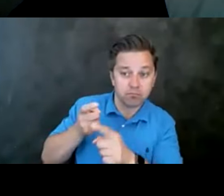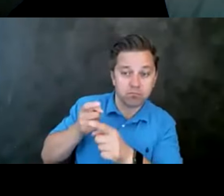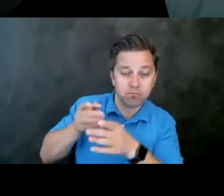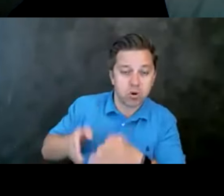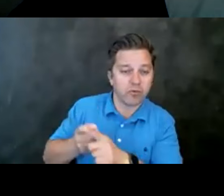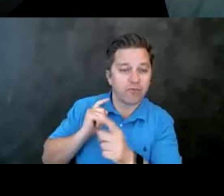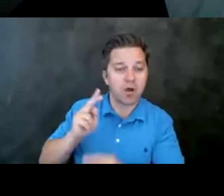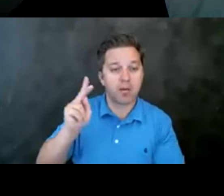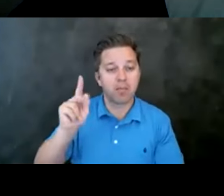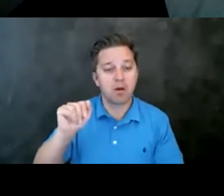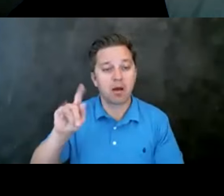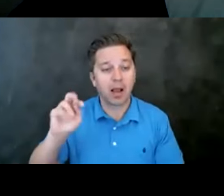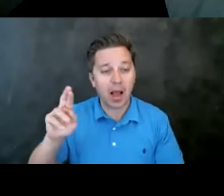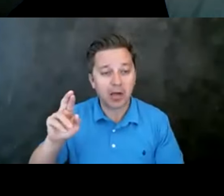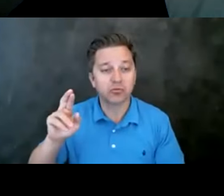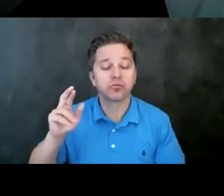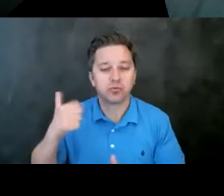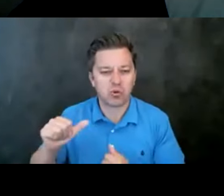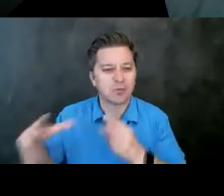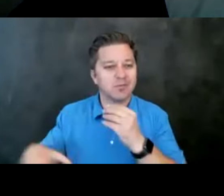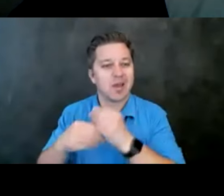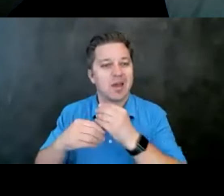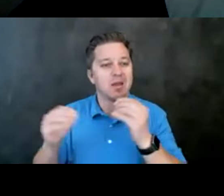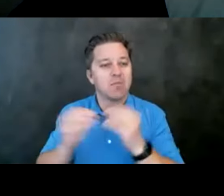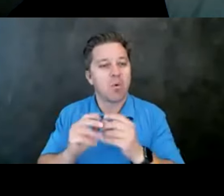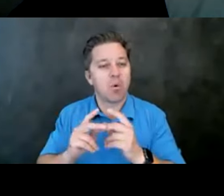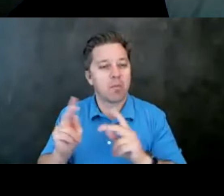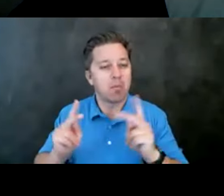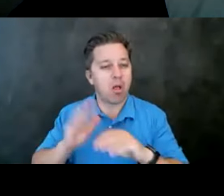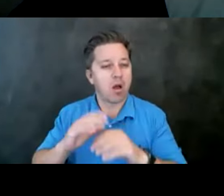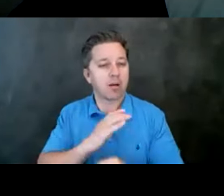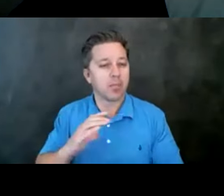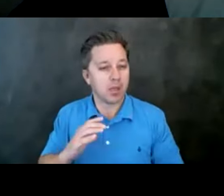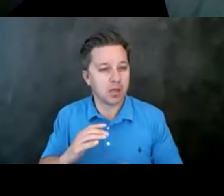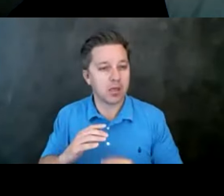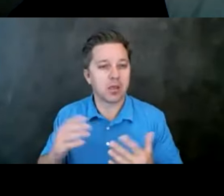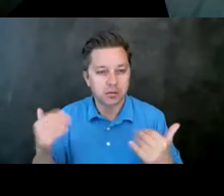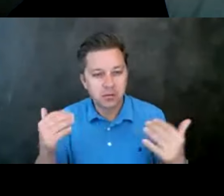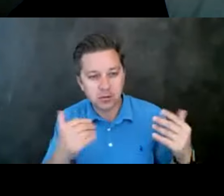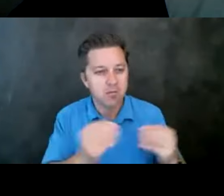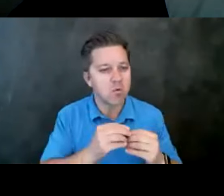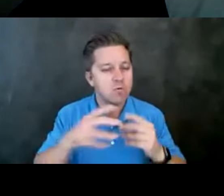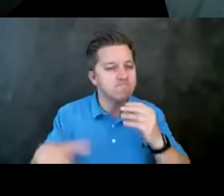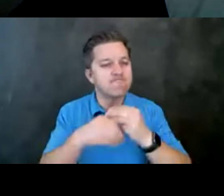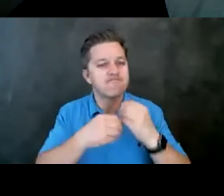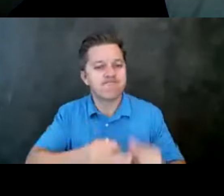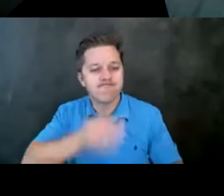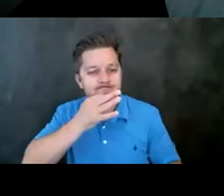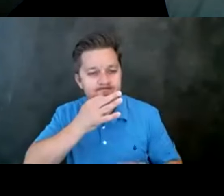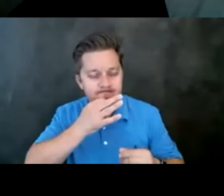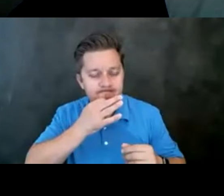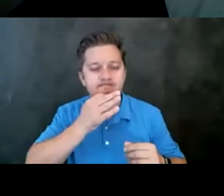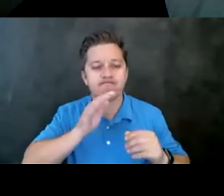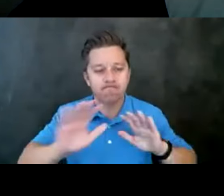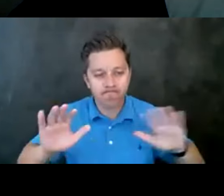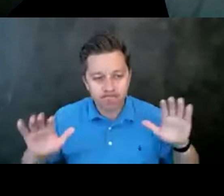people that we're trying to add also to this committee to get that extra expertise. Then another thing we